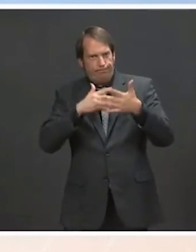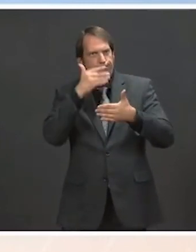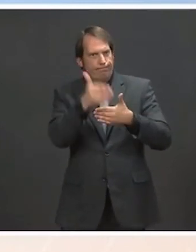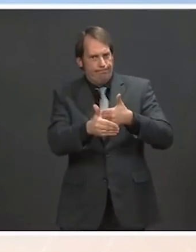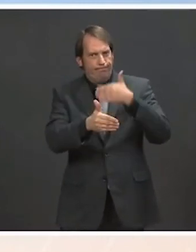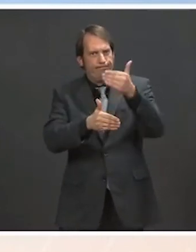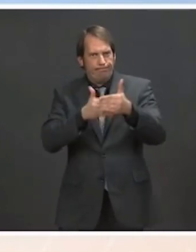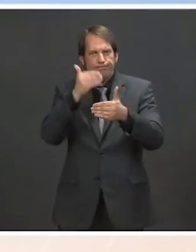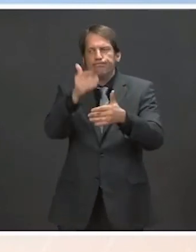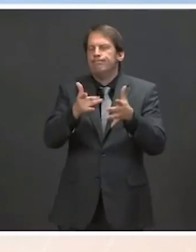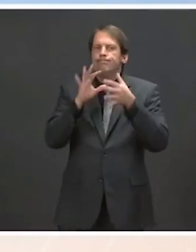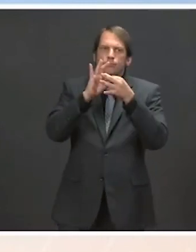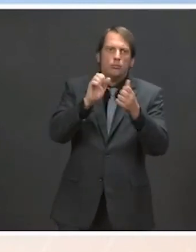certain they're taking note of.